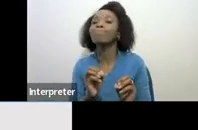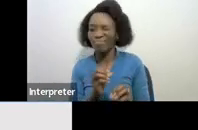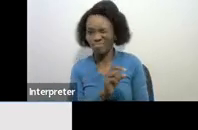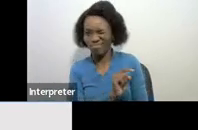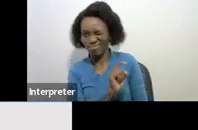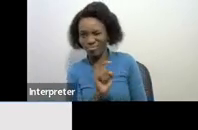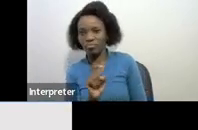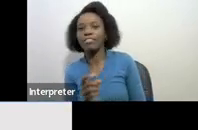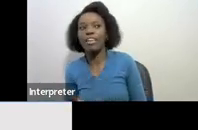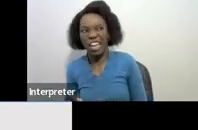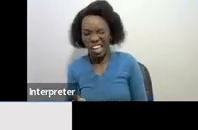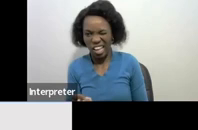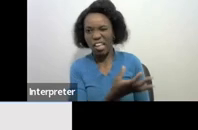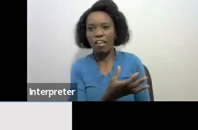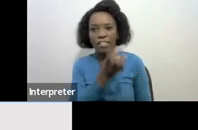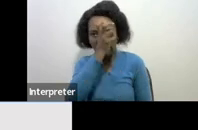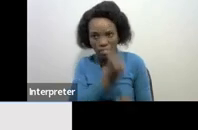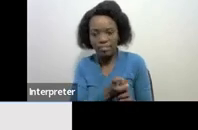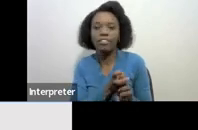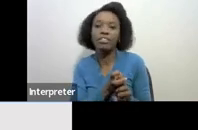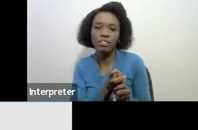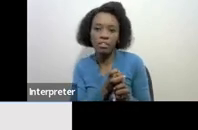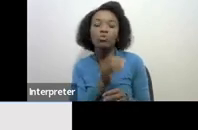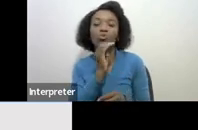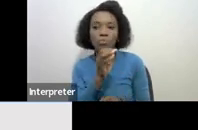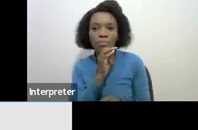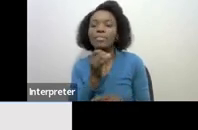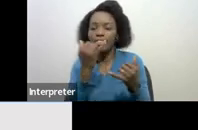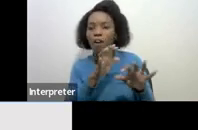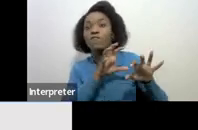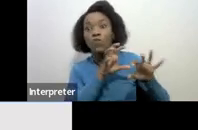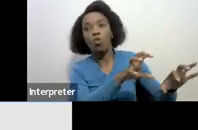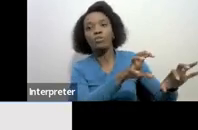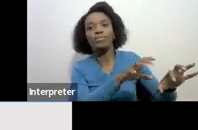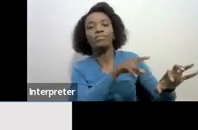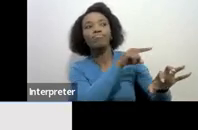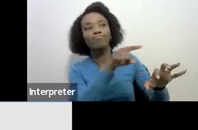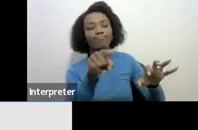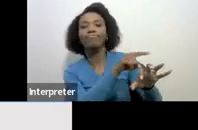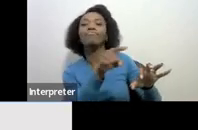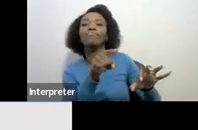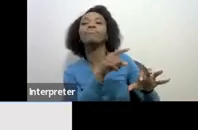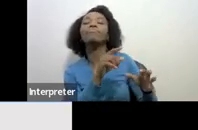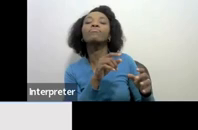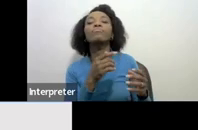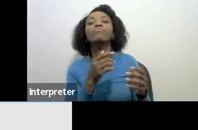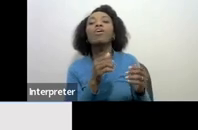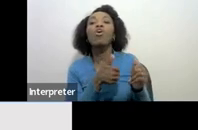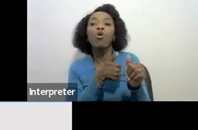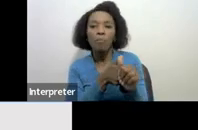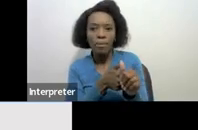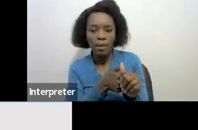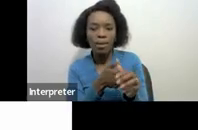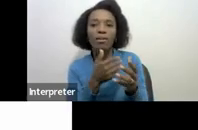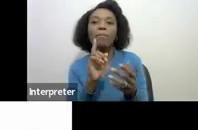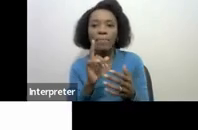we change the pattern of compliance from enforcement compliance to what we call voluntary compliance which is what we always